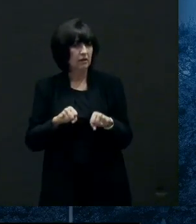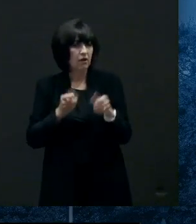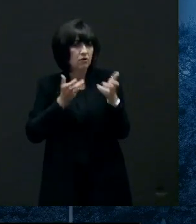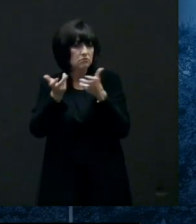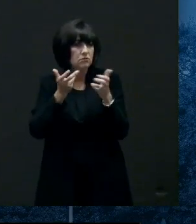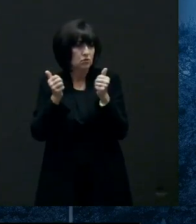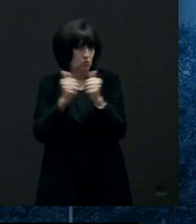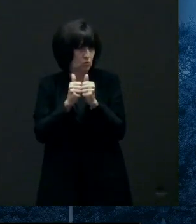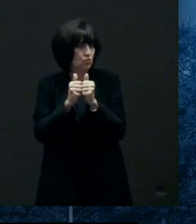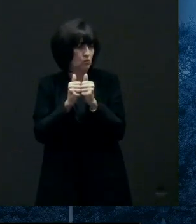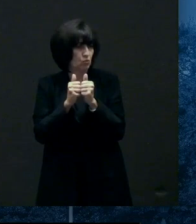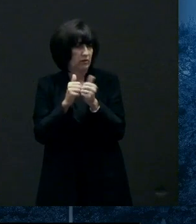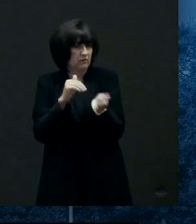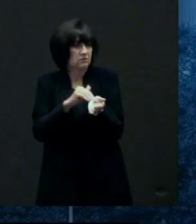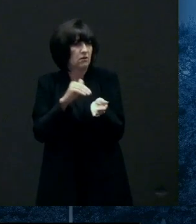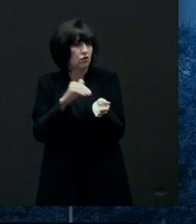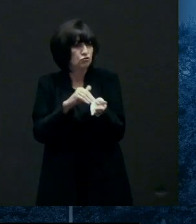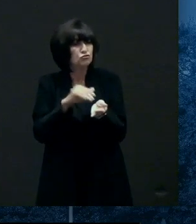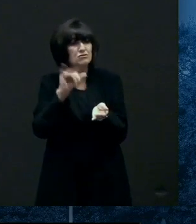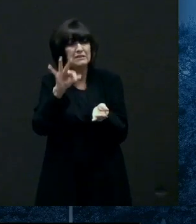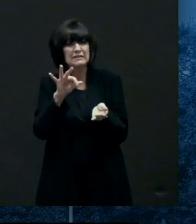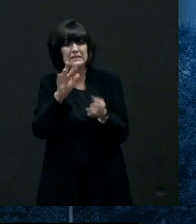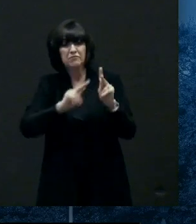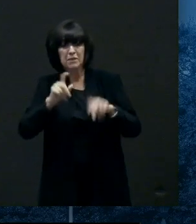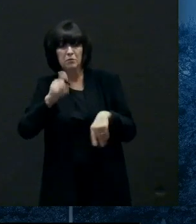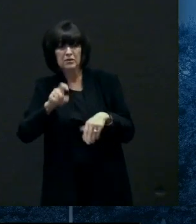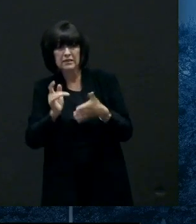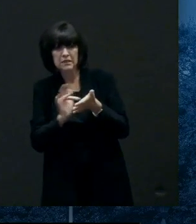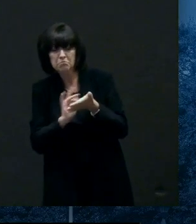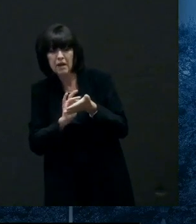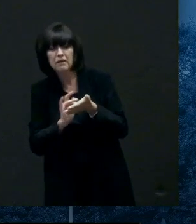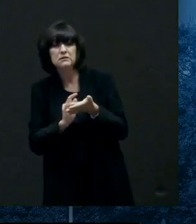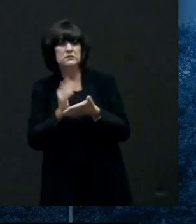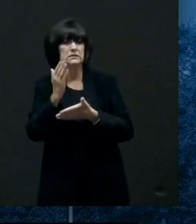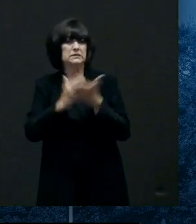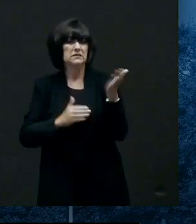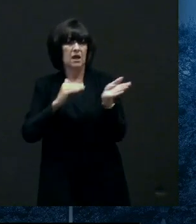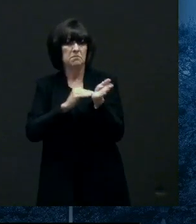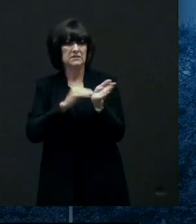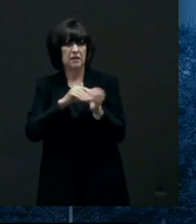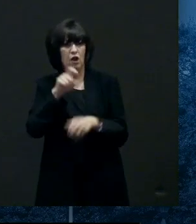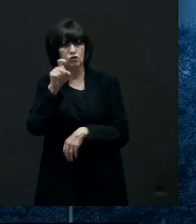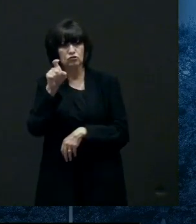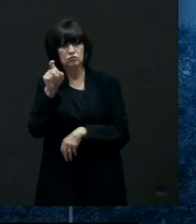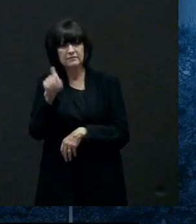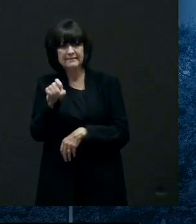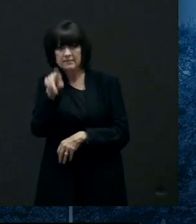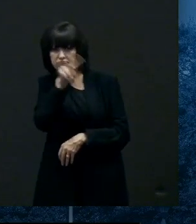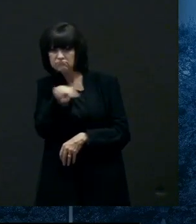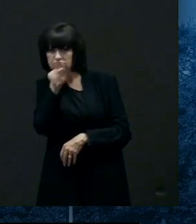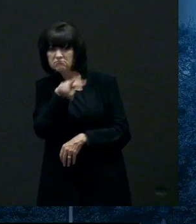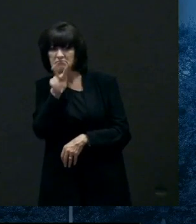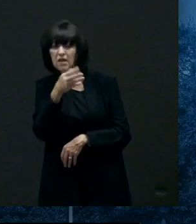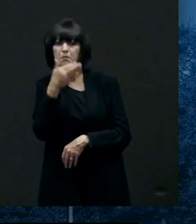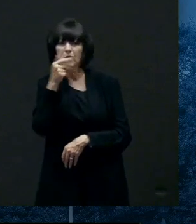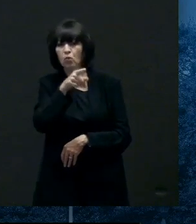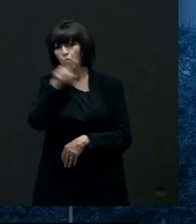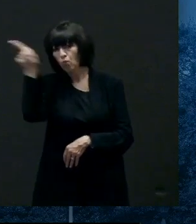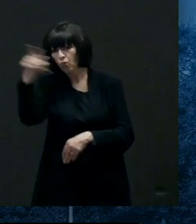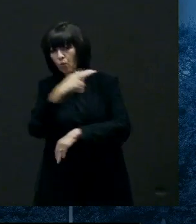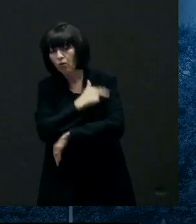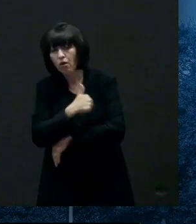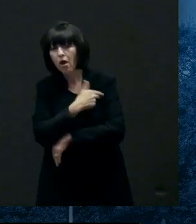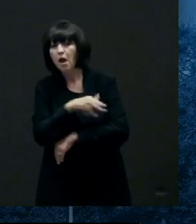physicians to get a prescription to go and get tested or whatever the case may be and that's why we through